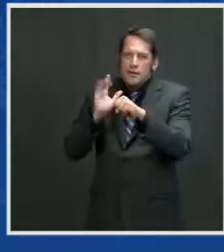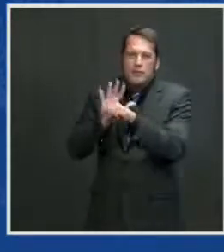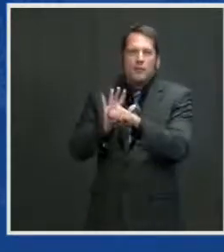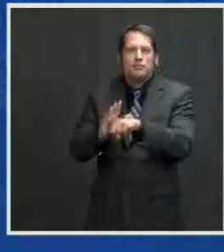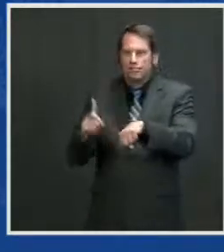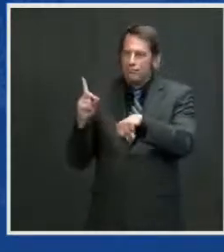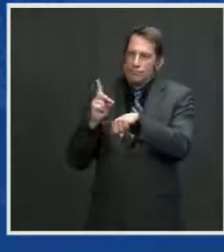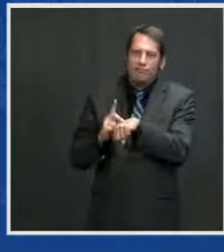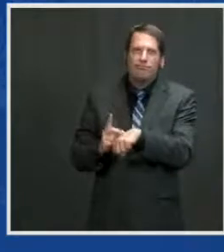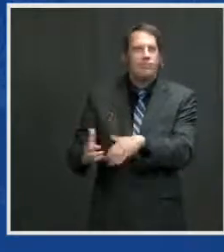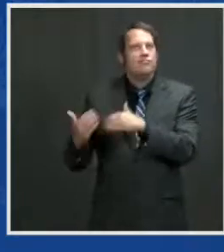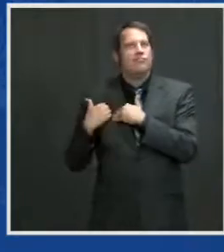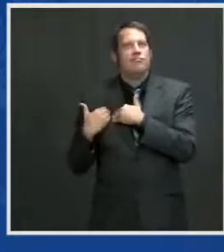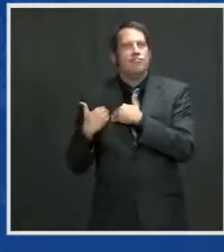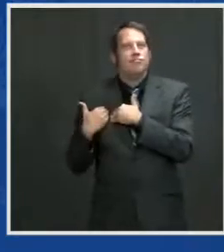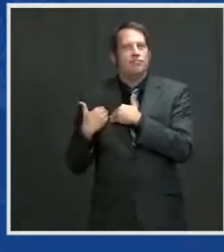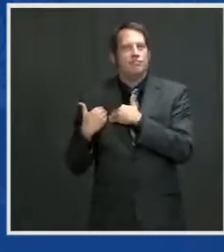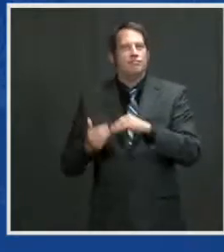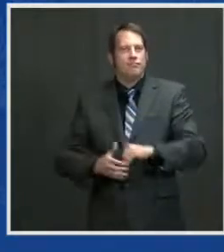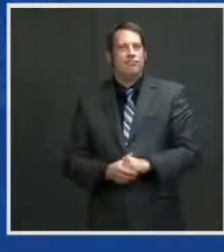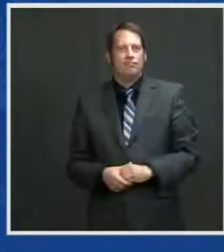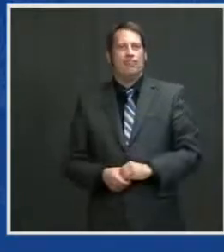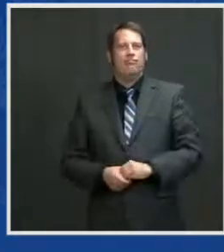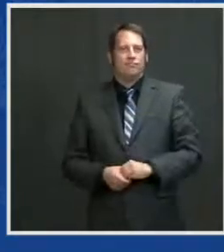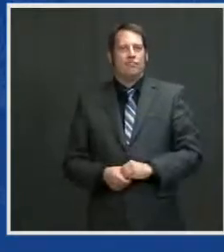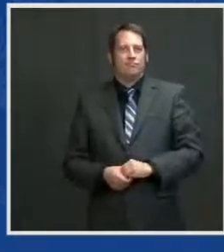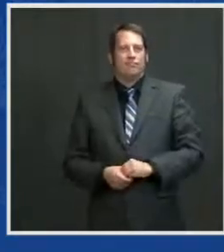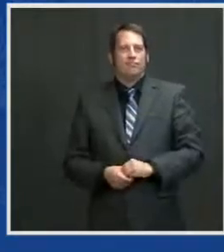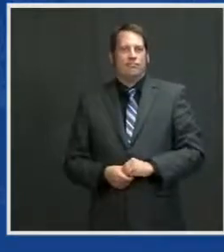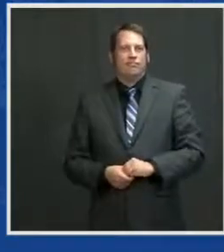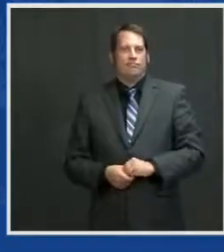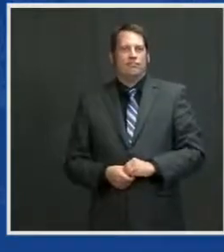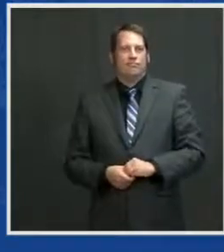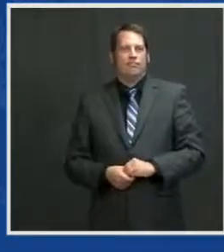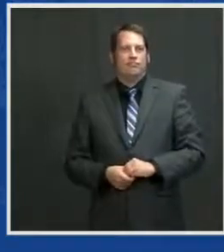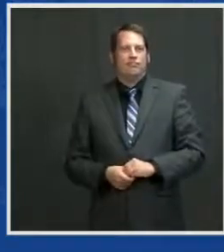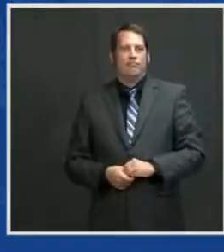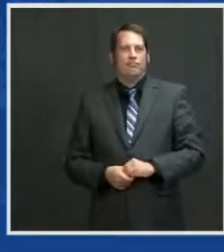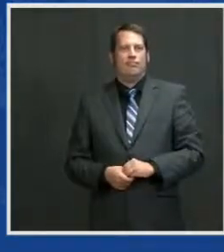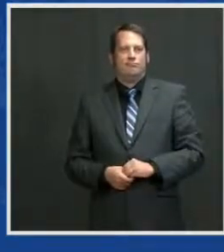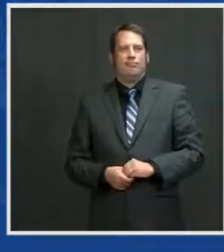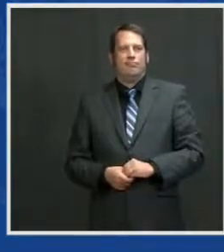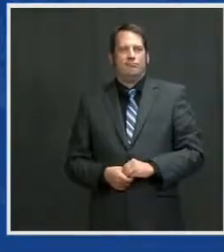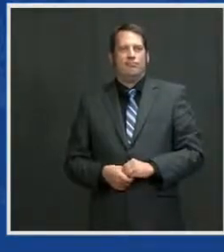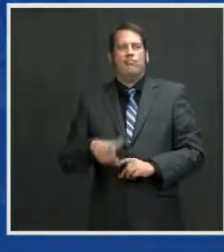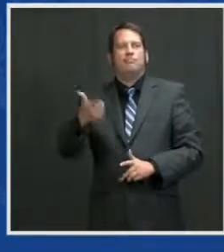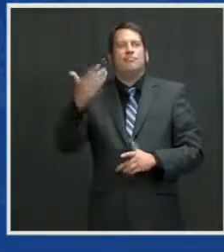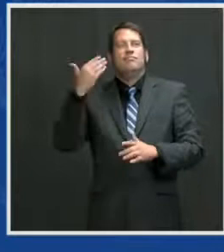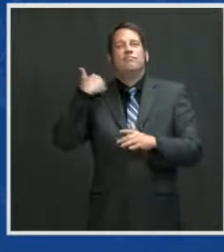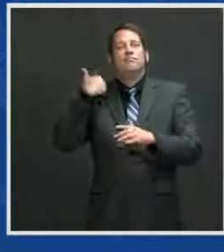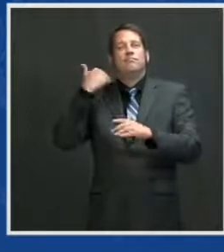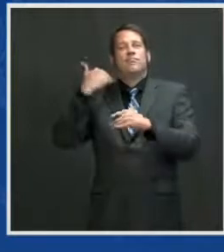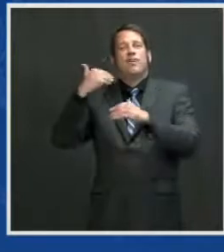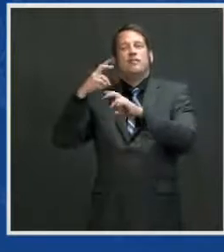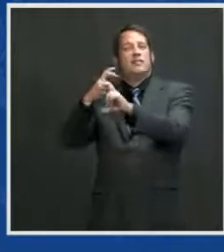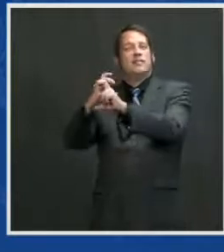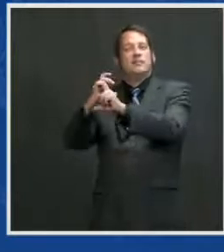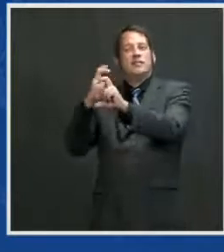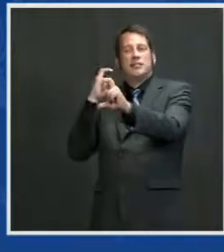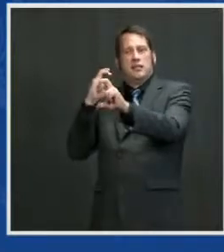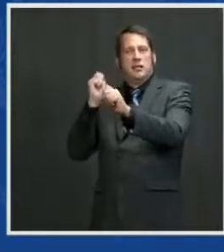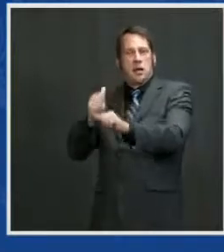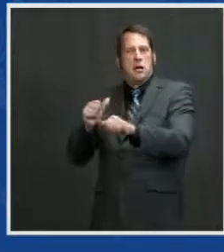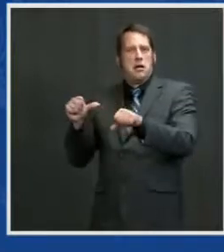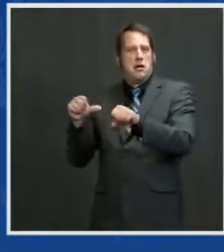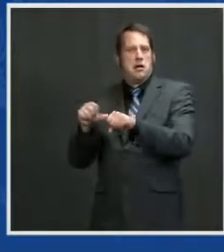You can send more fuel through a boom of a KC-135R in eight minutes, and a